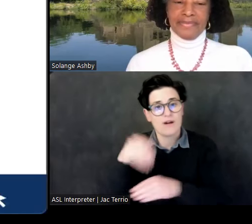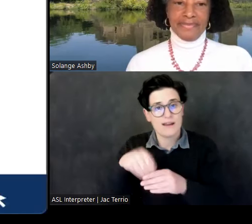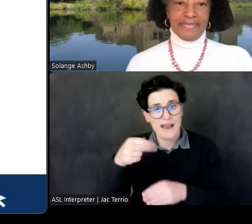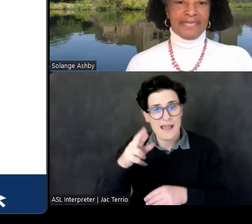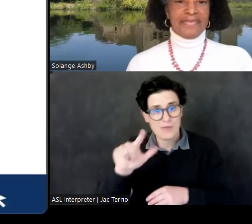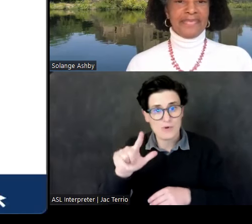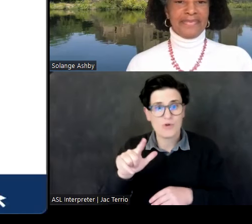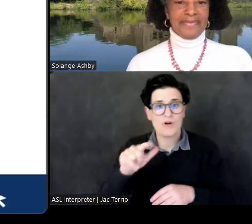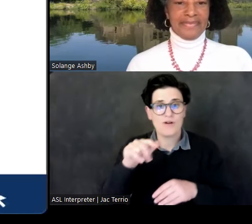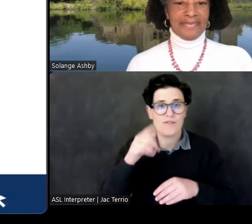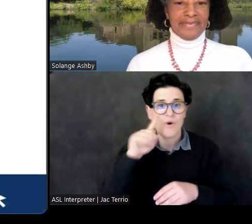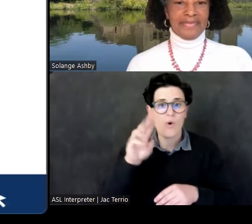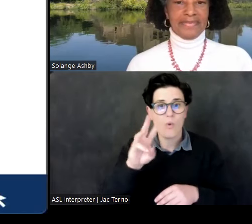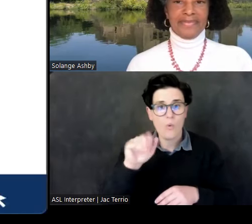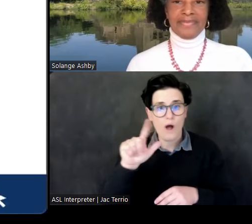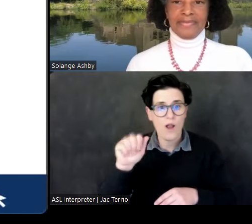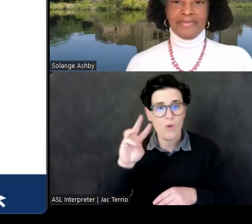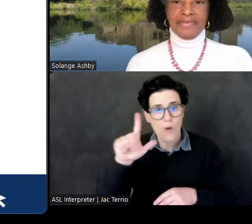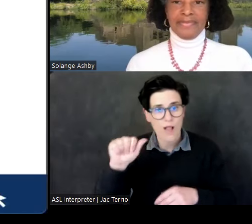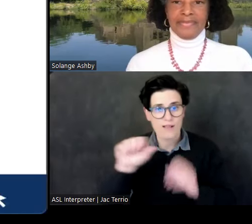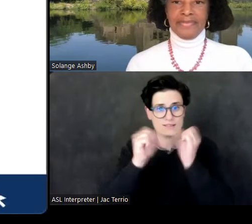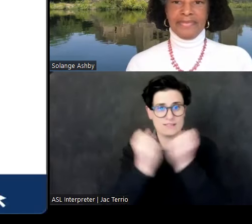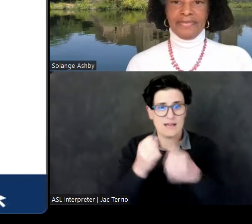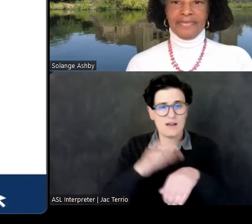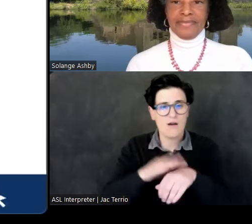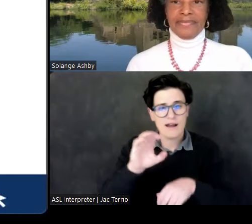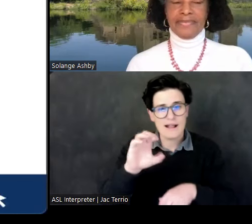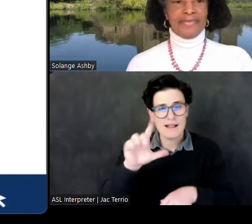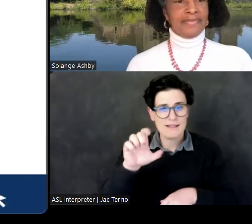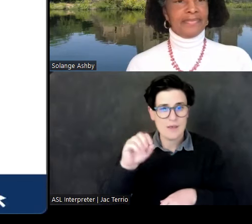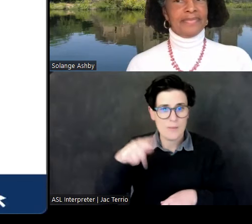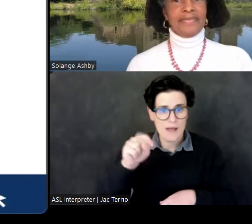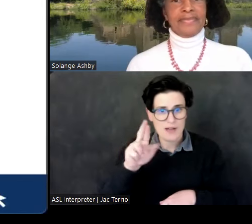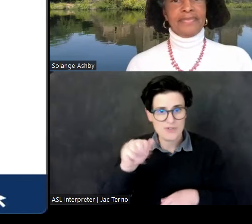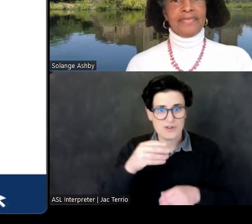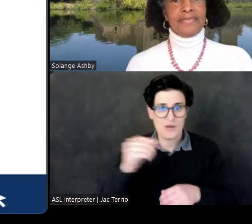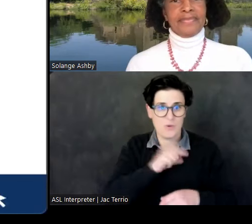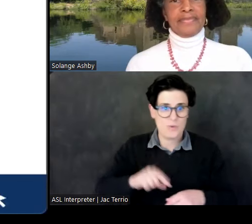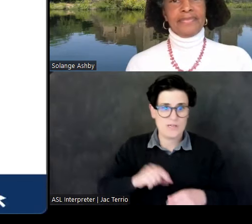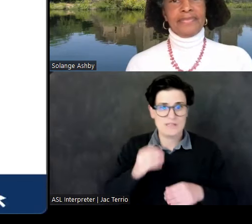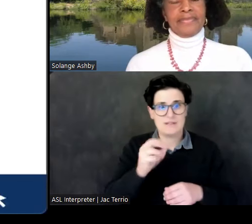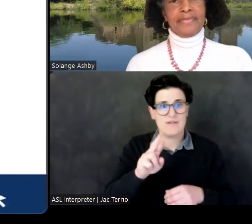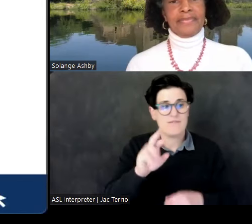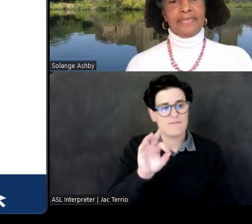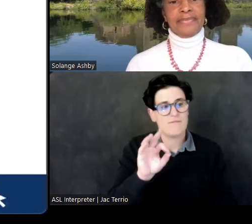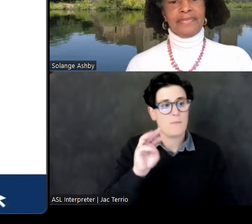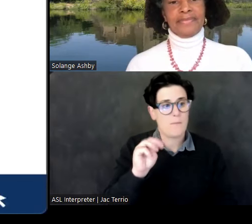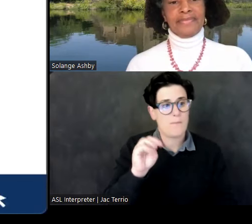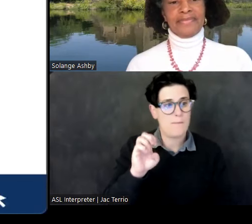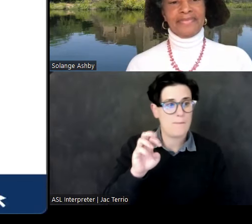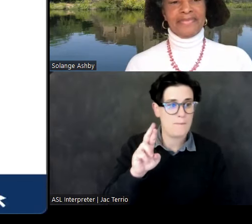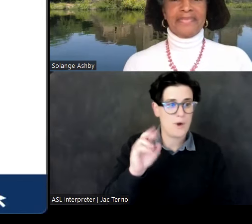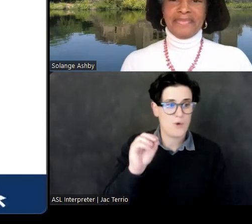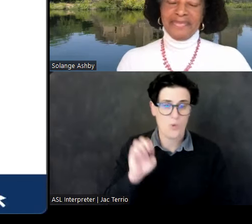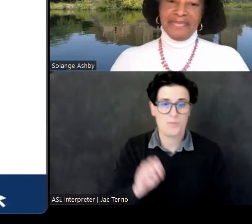on your calendar. For the detail, look up events on archaeological.org when you join. But now, without